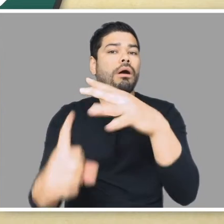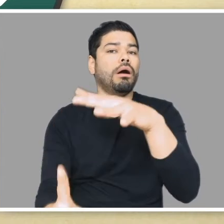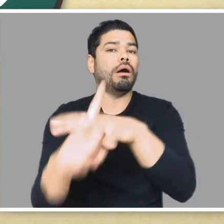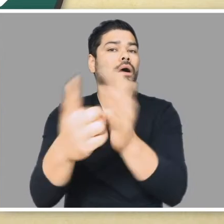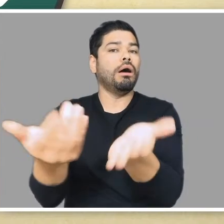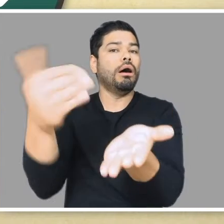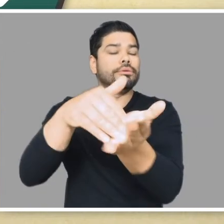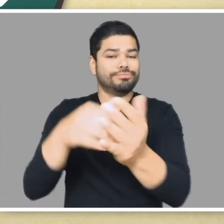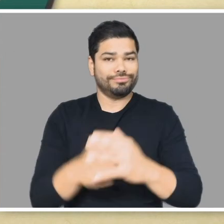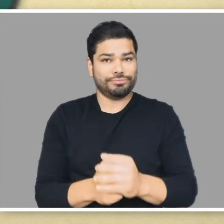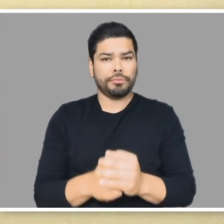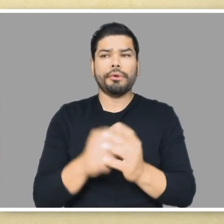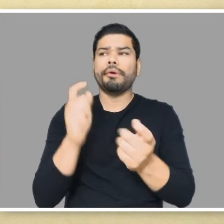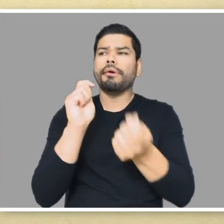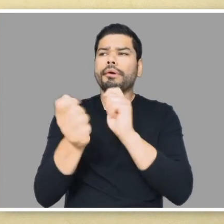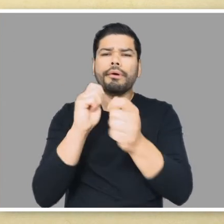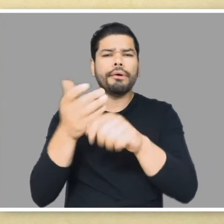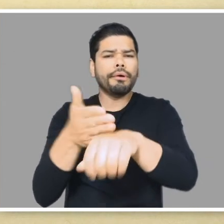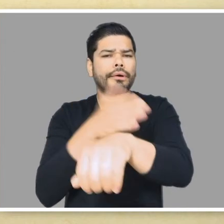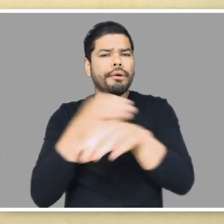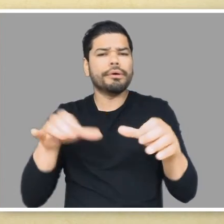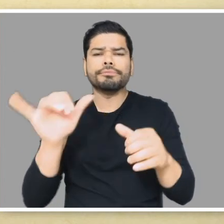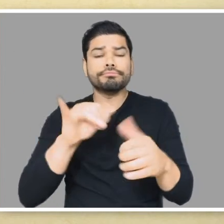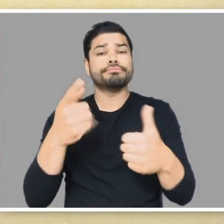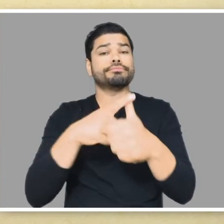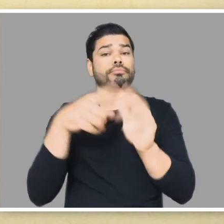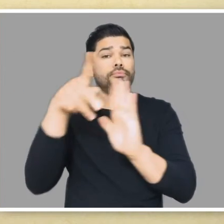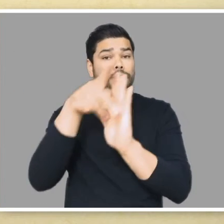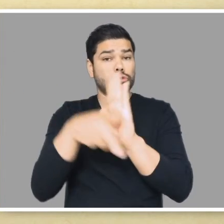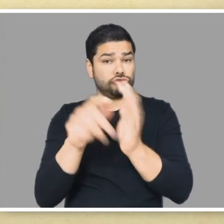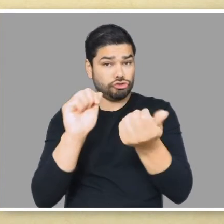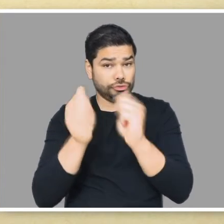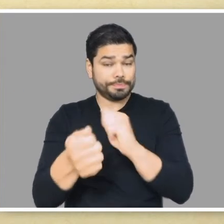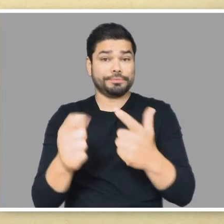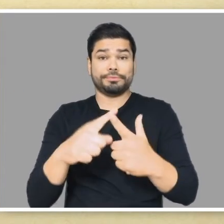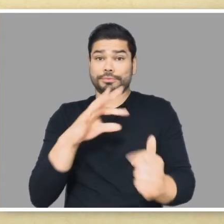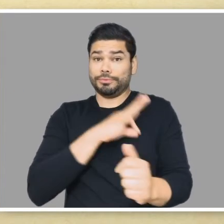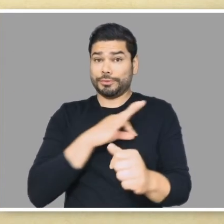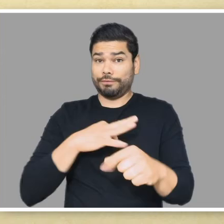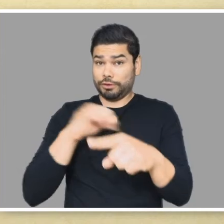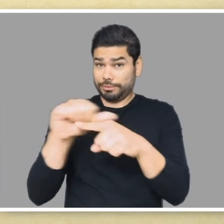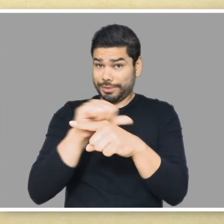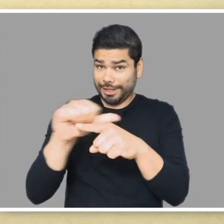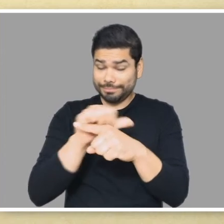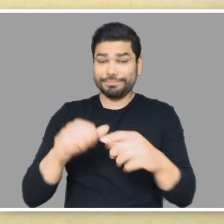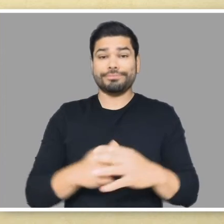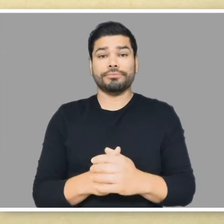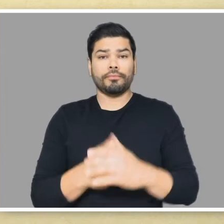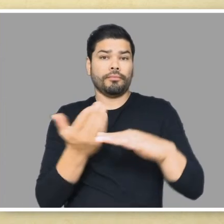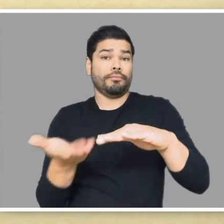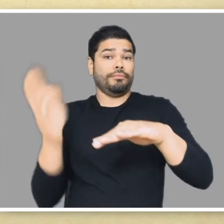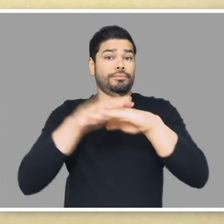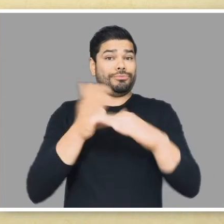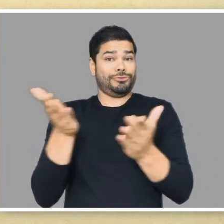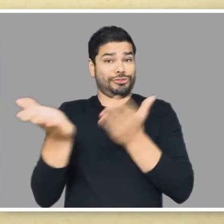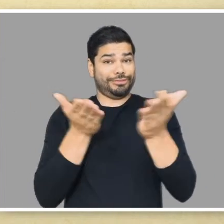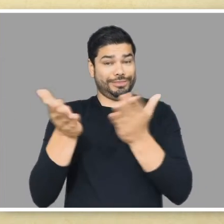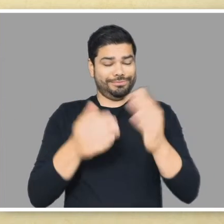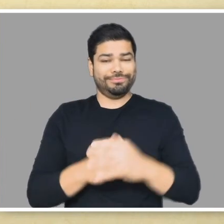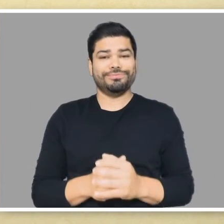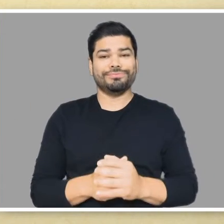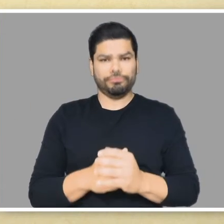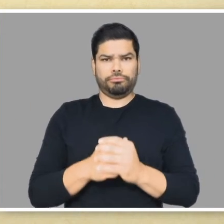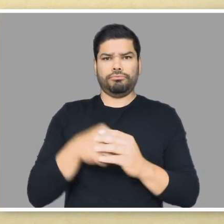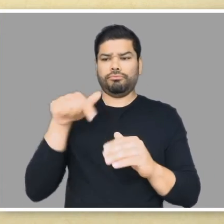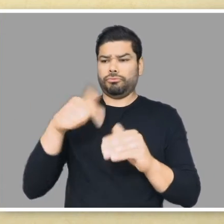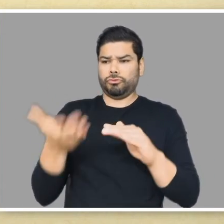again in the future. Corrective action can include things like policy changes, staff training, or requiring the school to